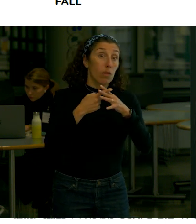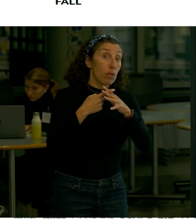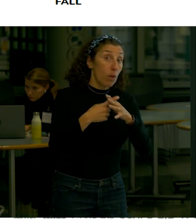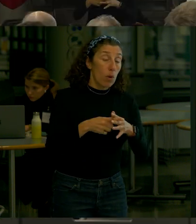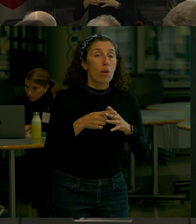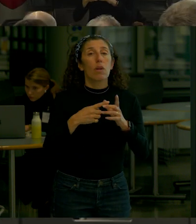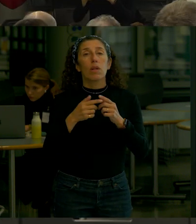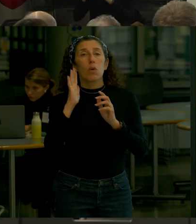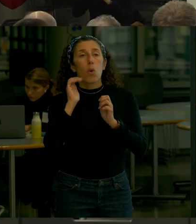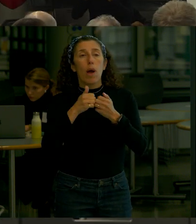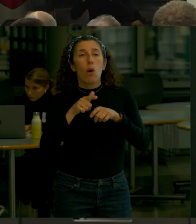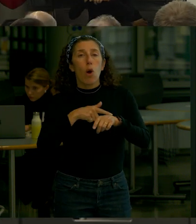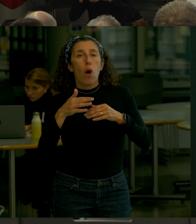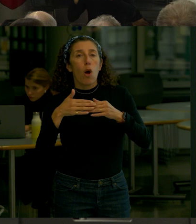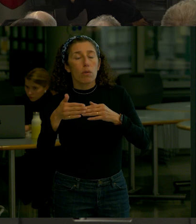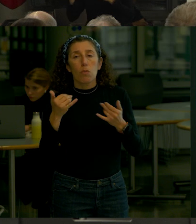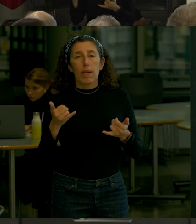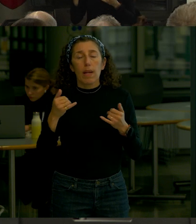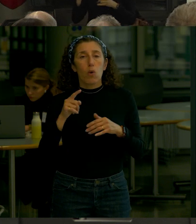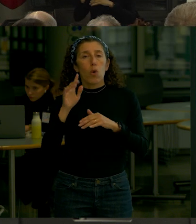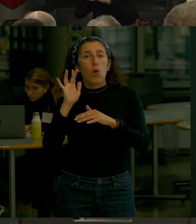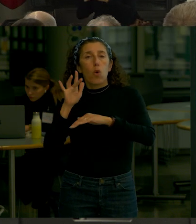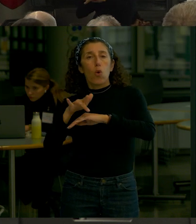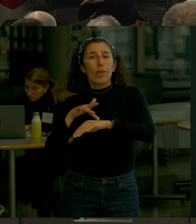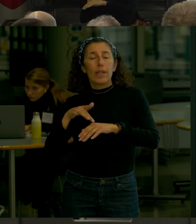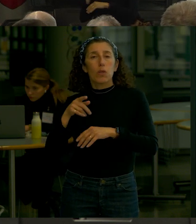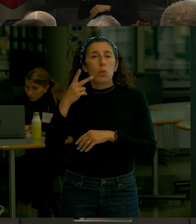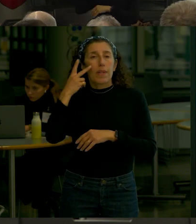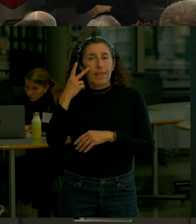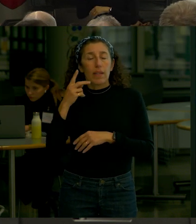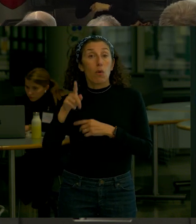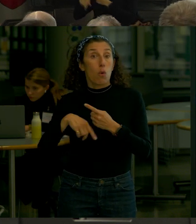Right now we don't have those details pinned down because we don't have the design finalized